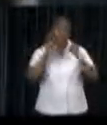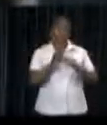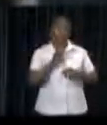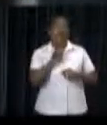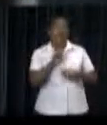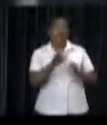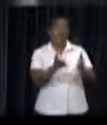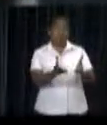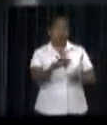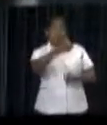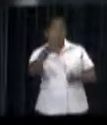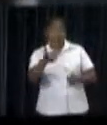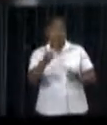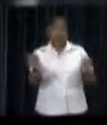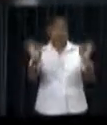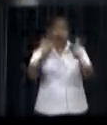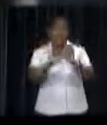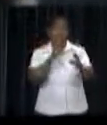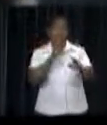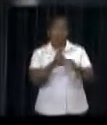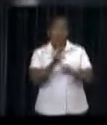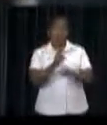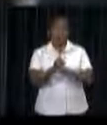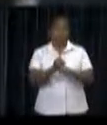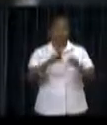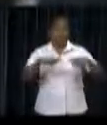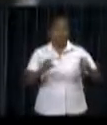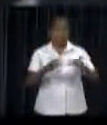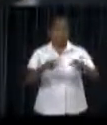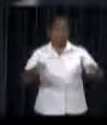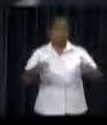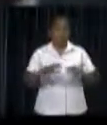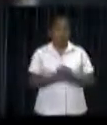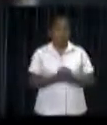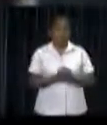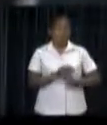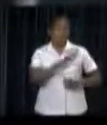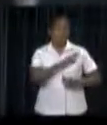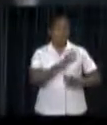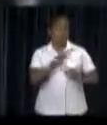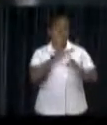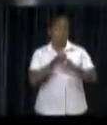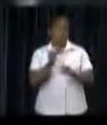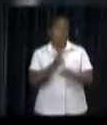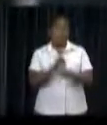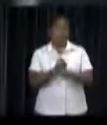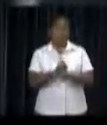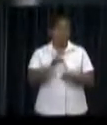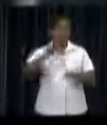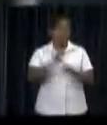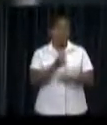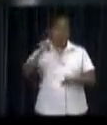Narendorup, who was part of the delegation, says that it was a visit in which good deals were made with the various companies